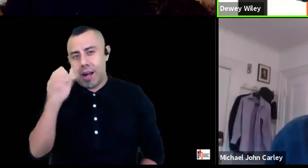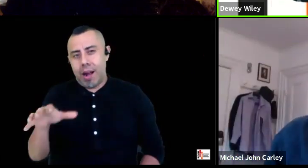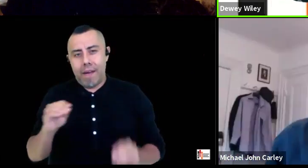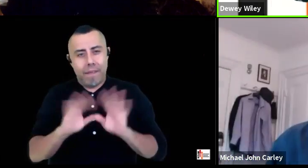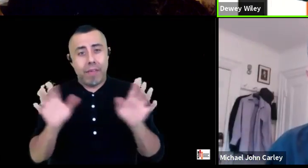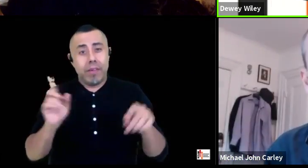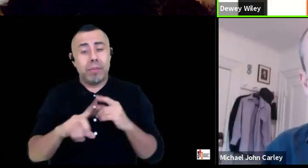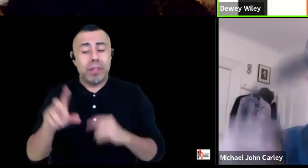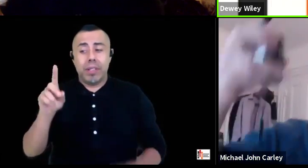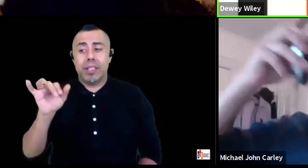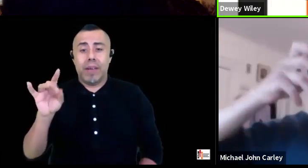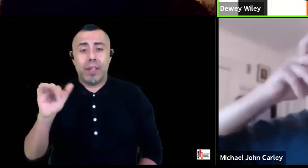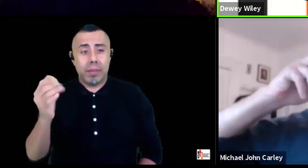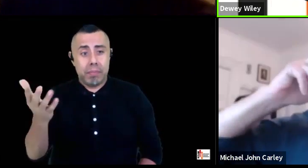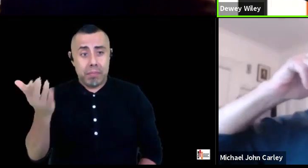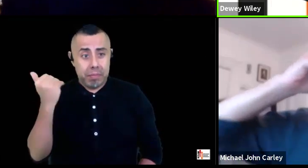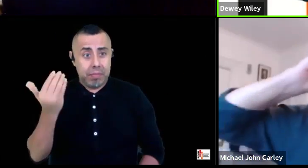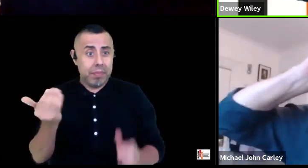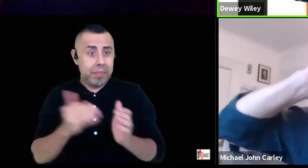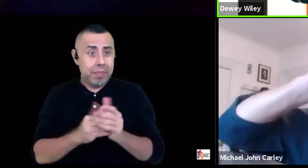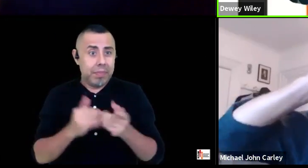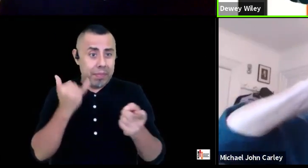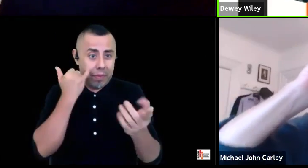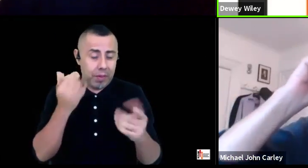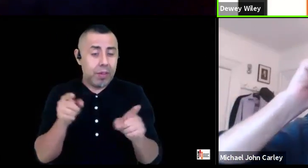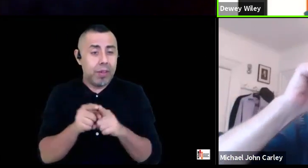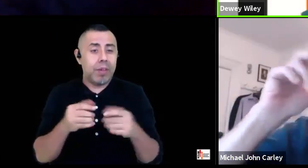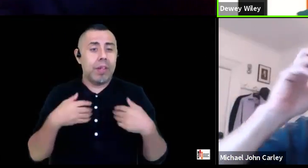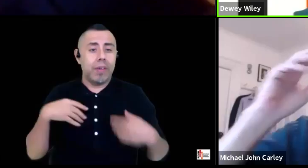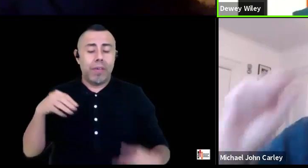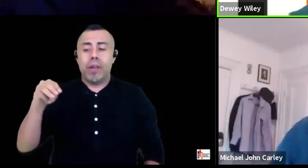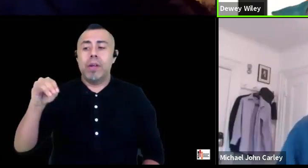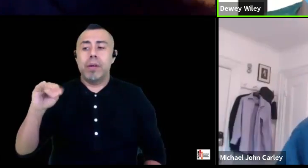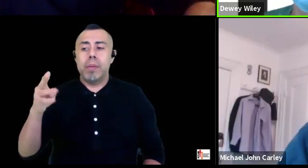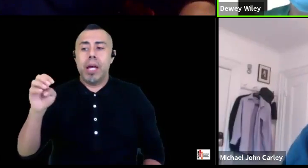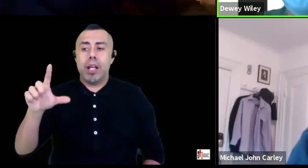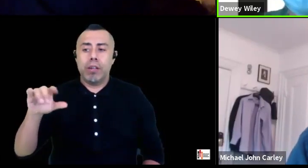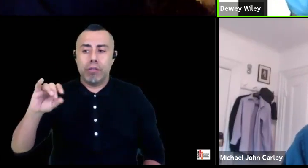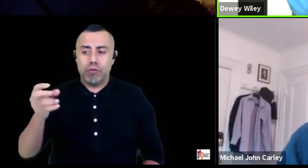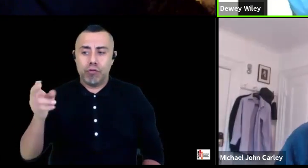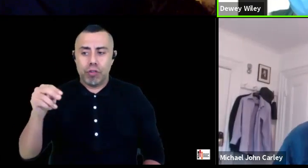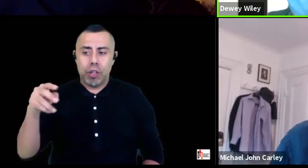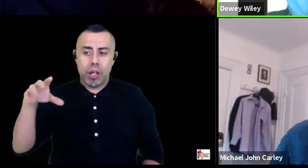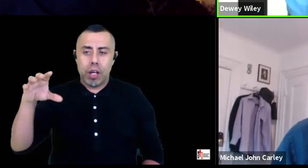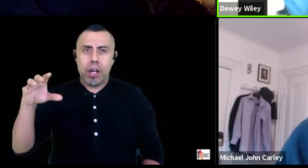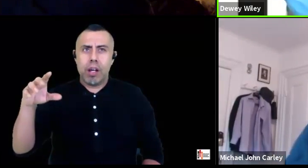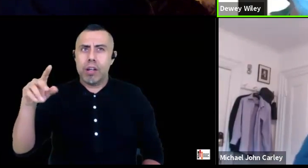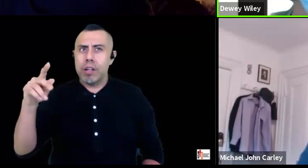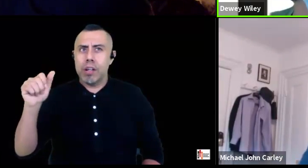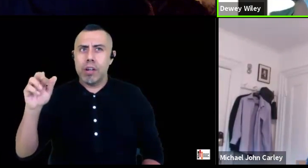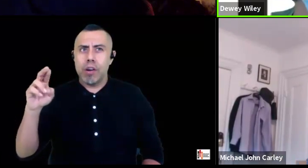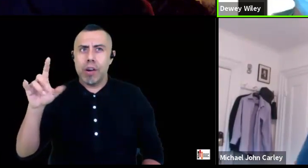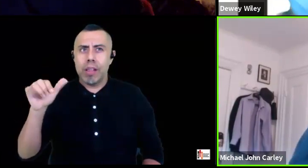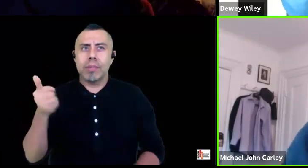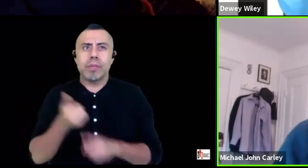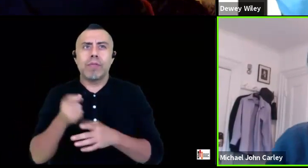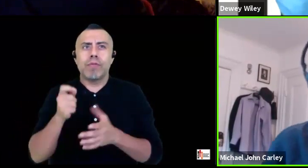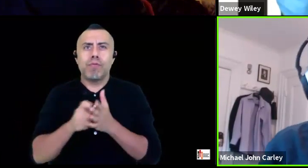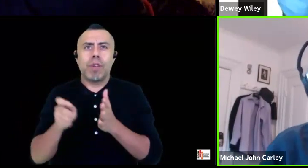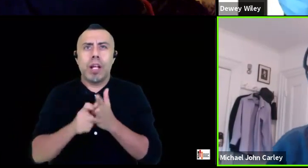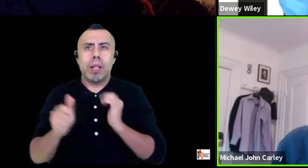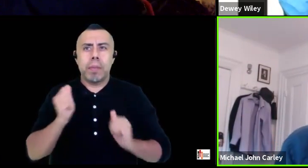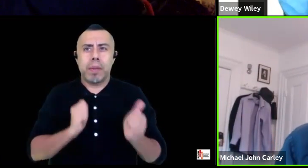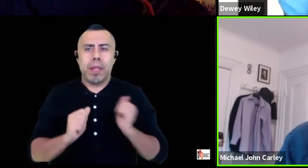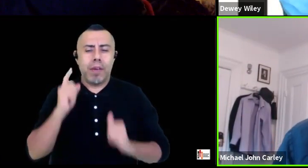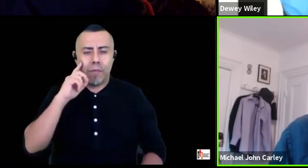us if you'd like um also joining us is michael john carley the playwright for piotr's radio hey michael john hey how you